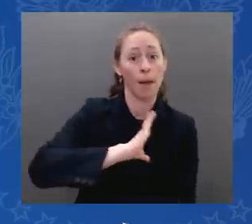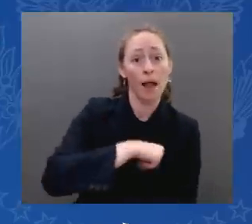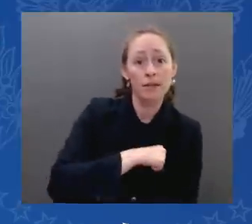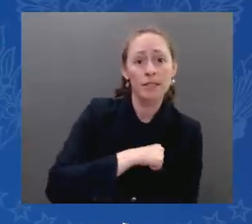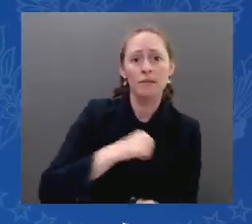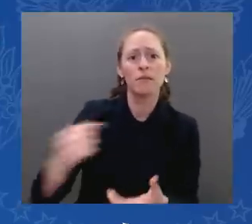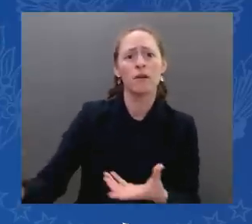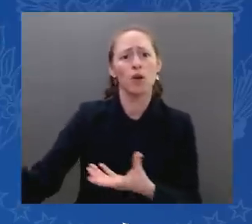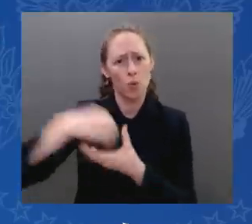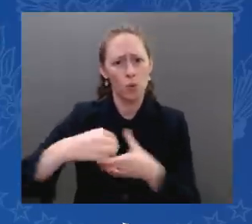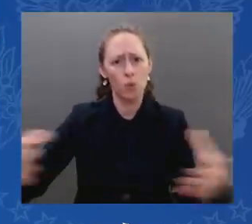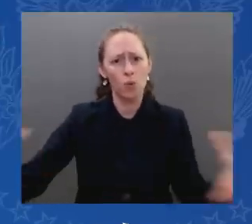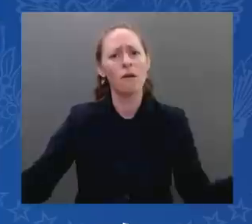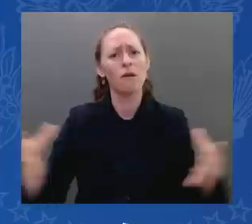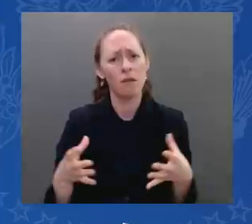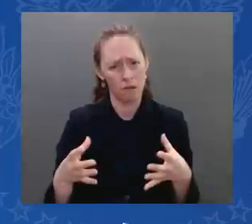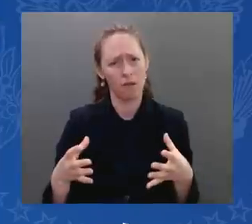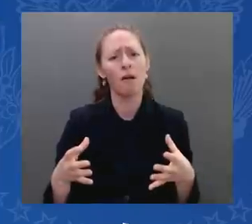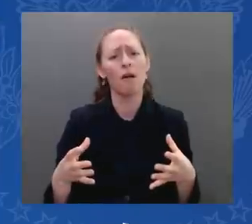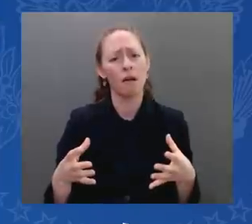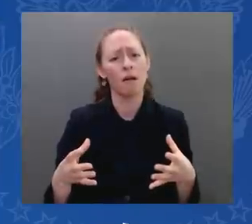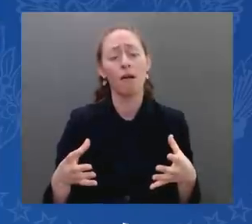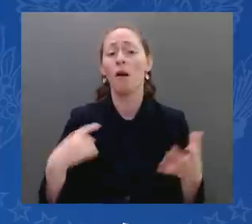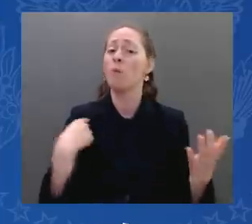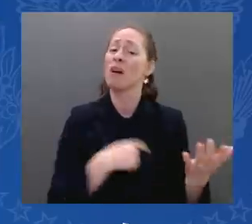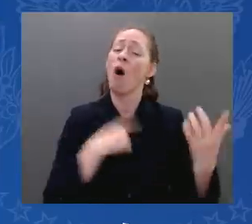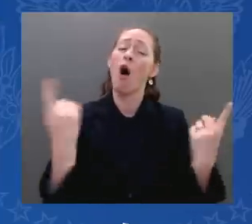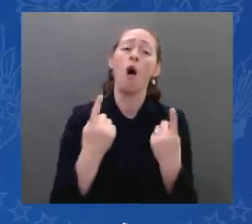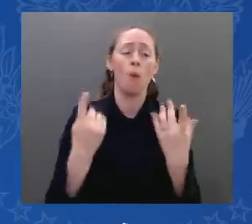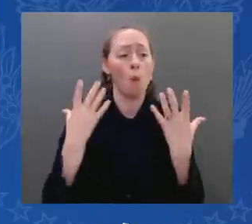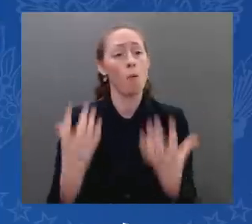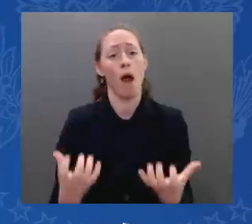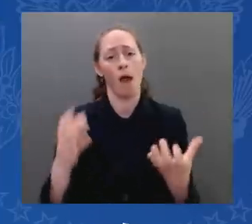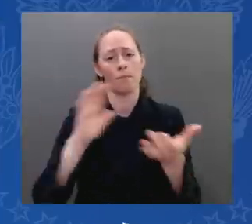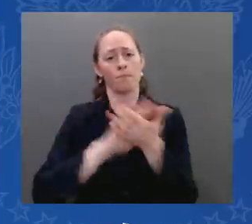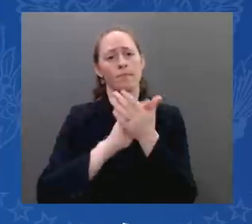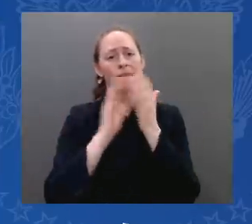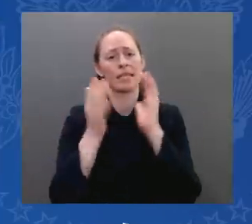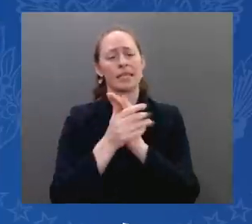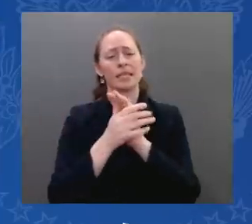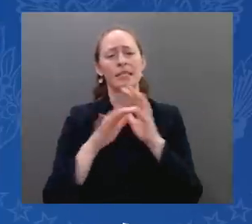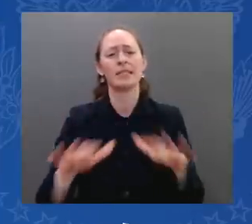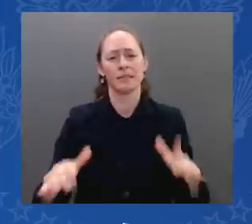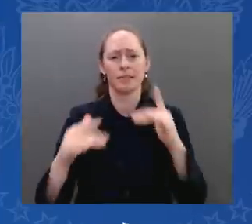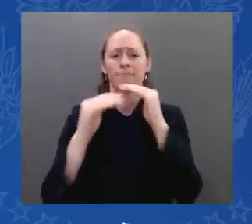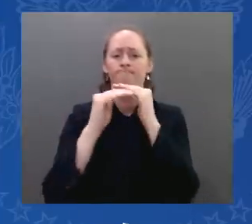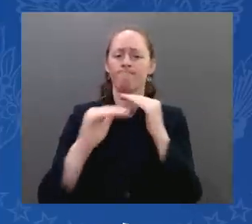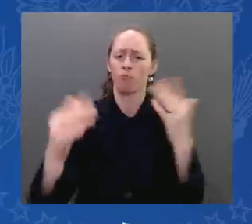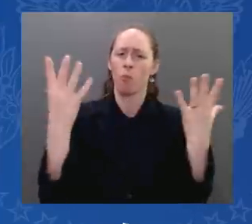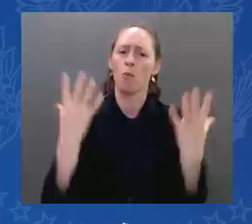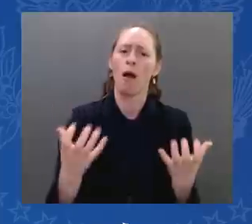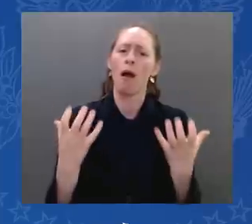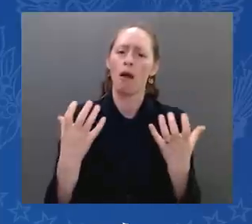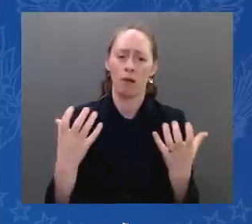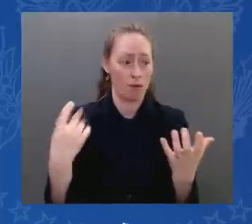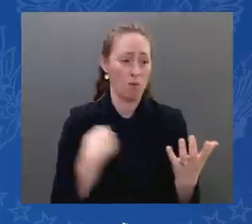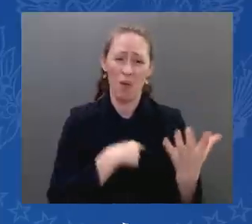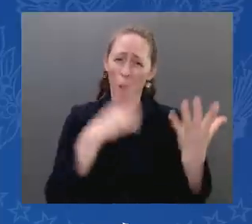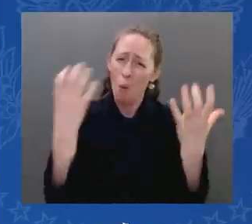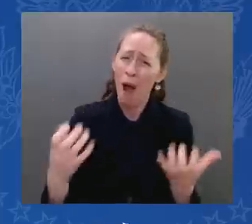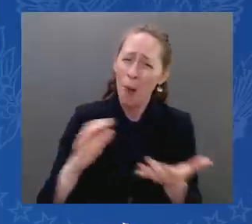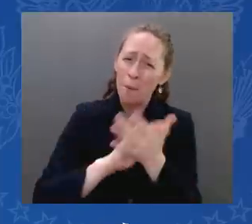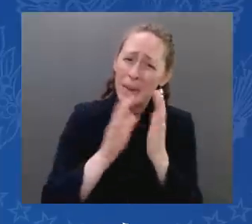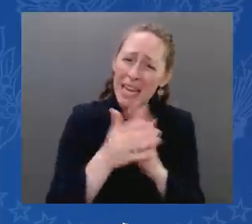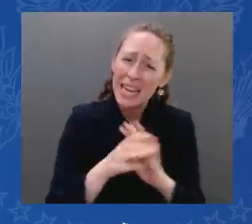yield an inch of our security, we are obligated to be cautious at every step, but to any country,